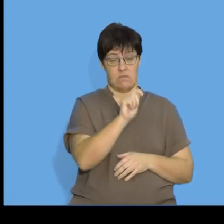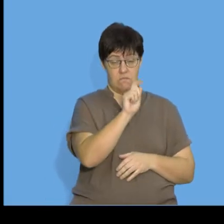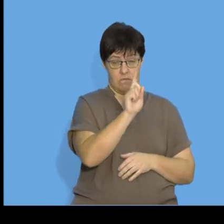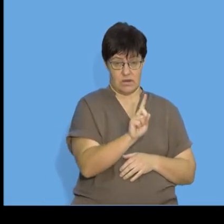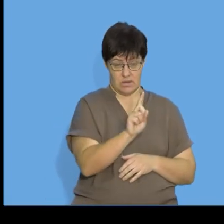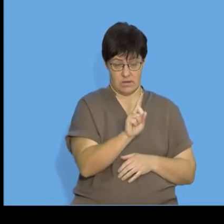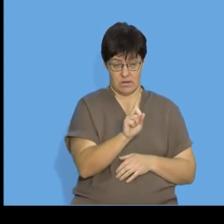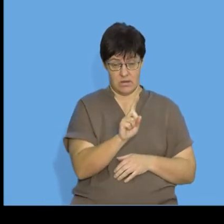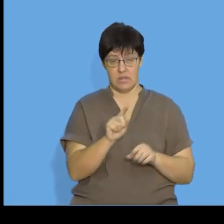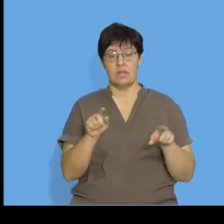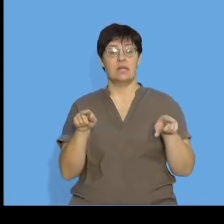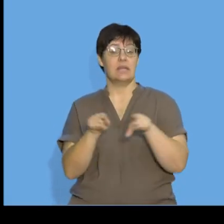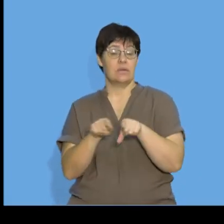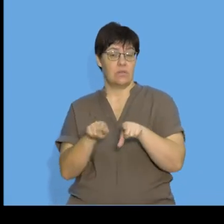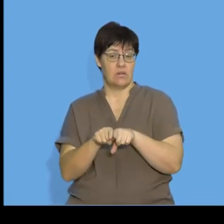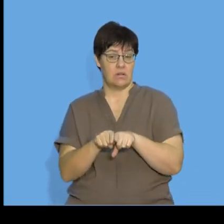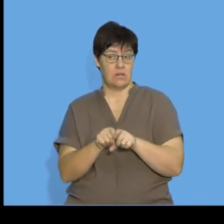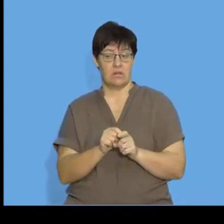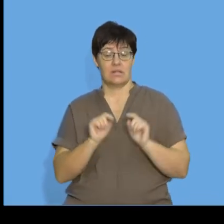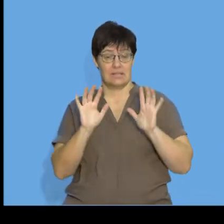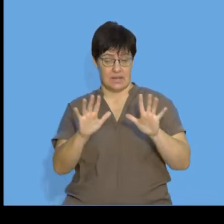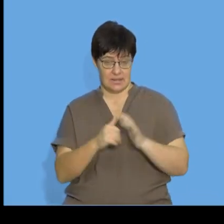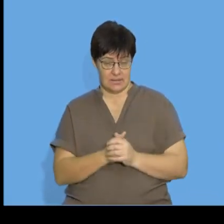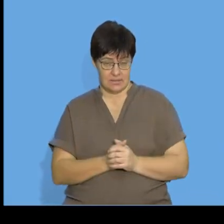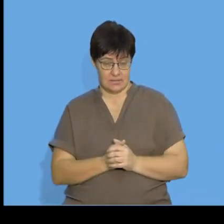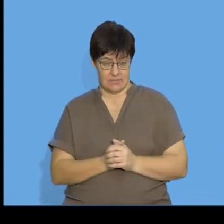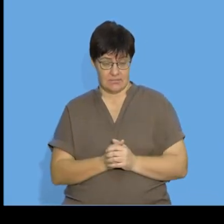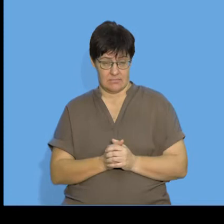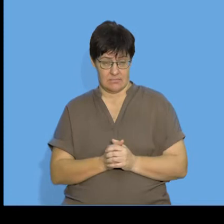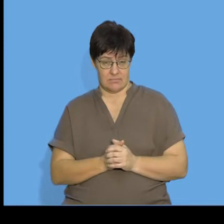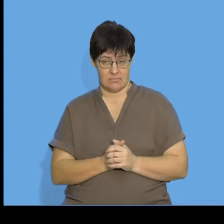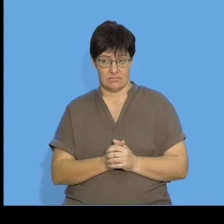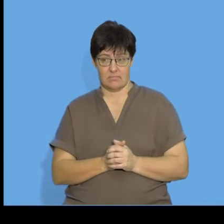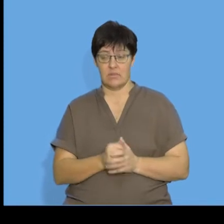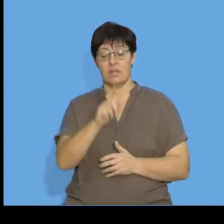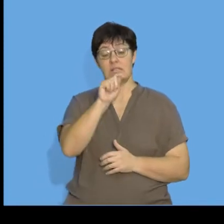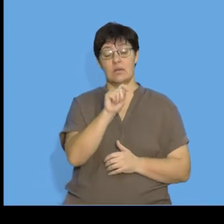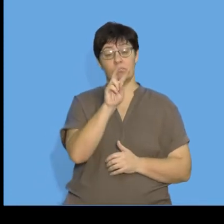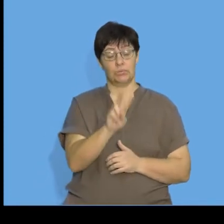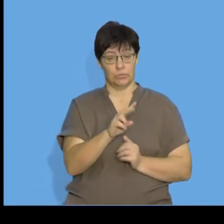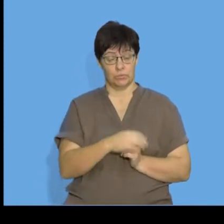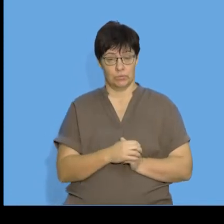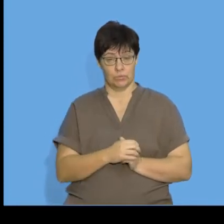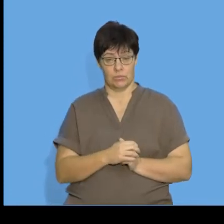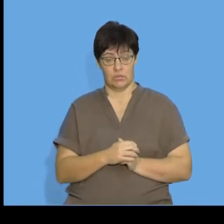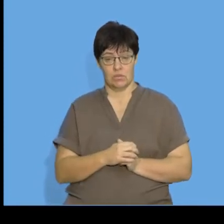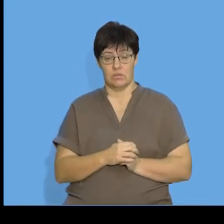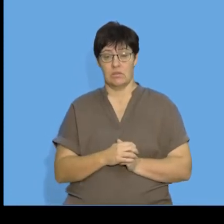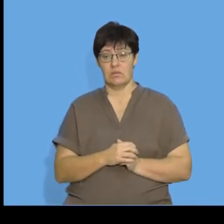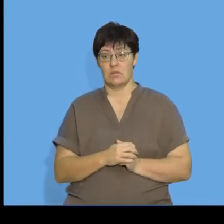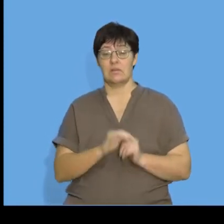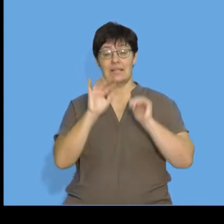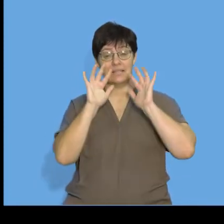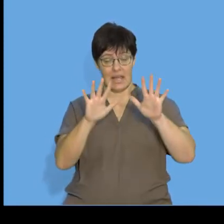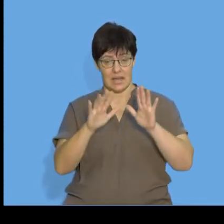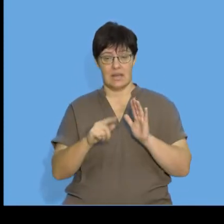is equal to 10. Then, term two was equal